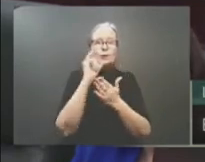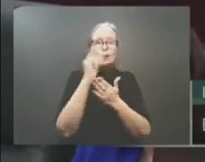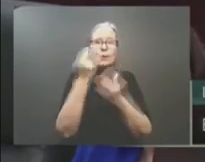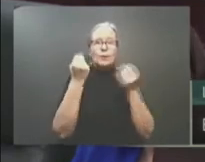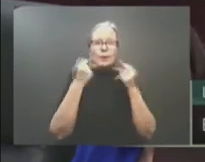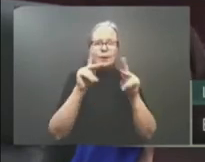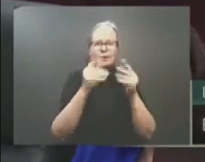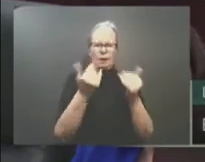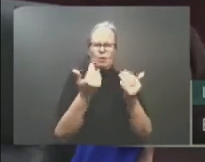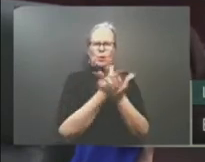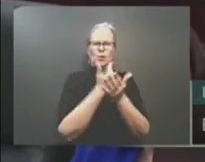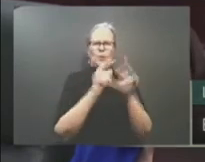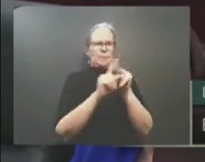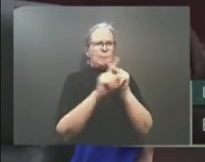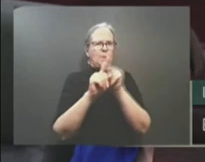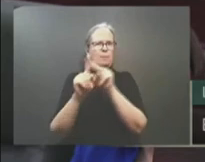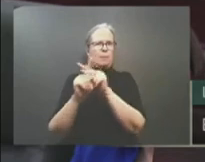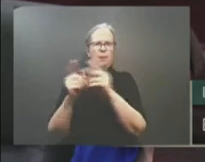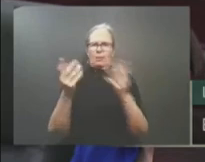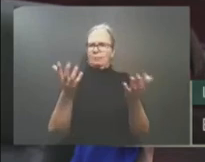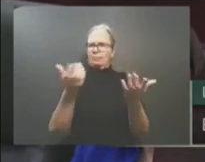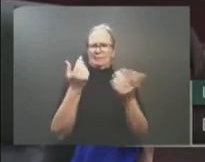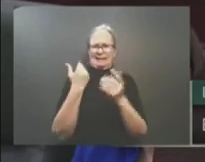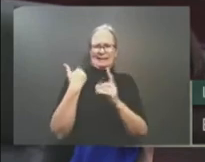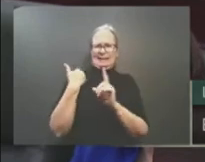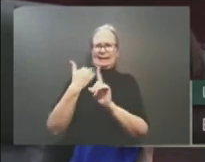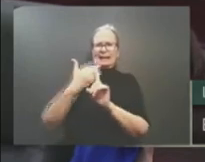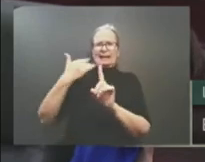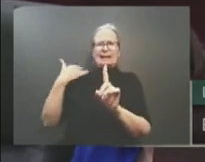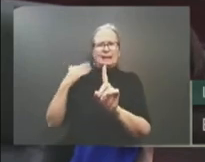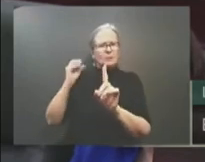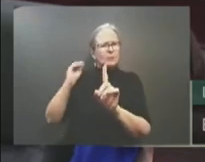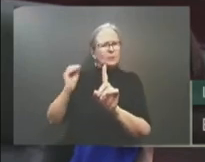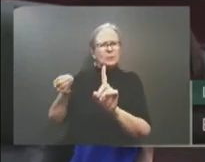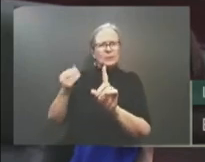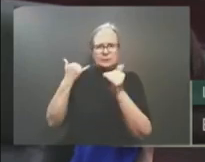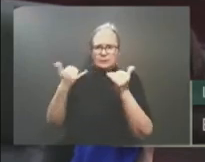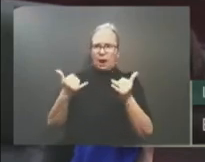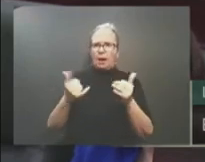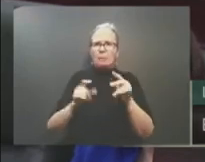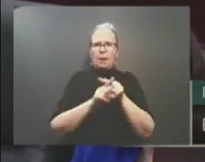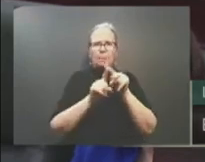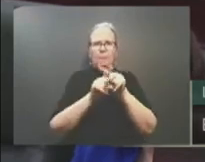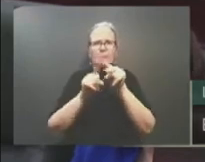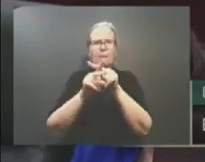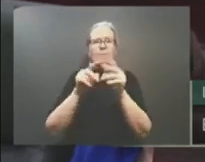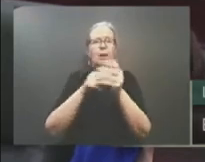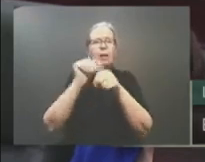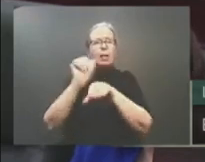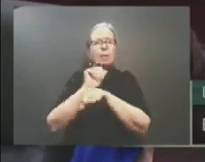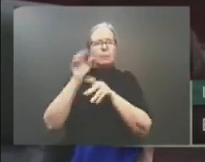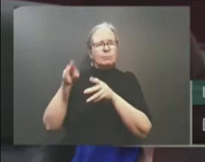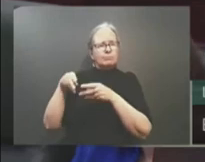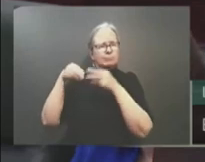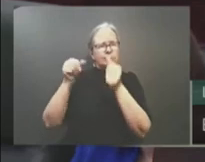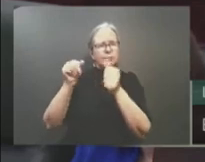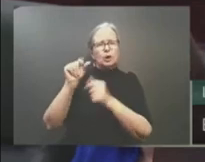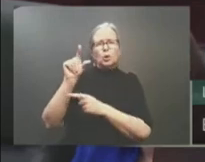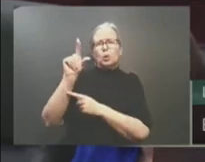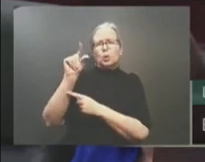Albertans pay $20 billion less in taxes than they would if they lived in the next lowest-tax province.